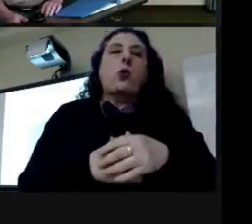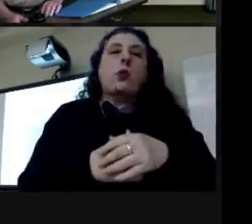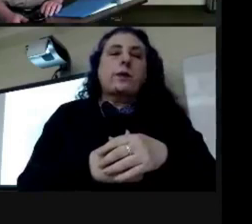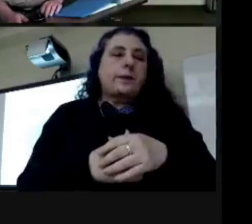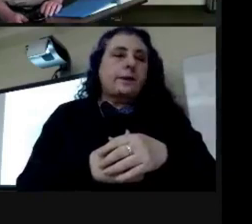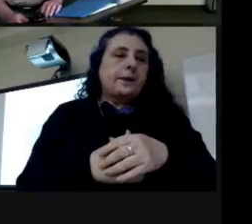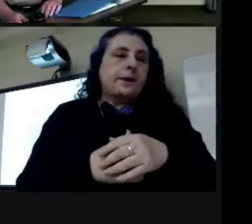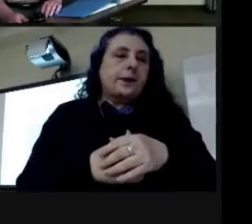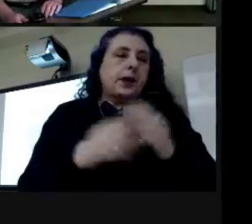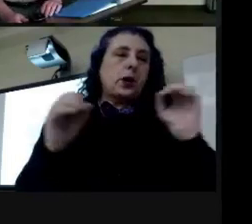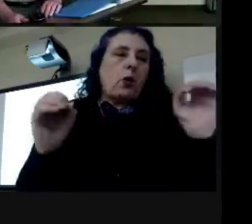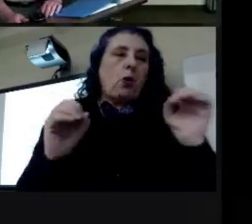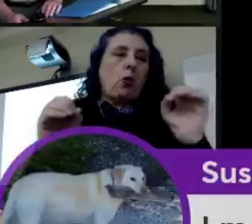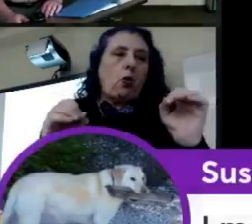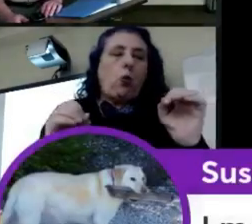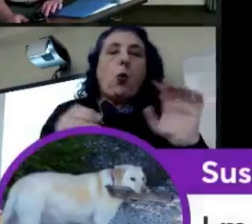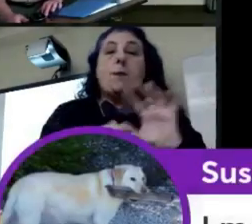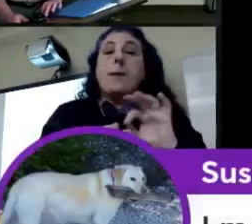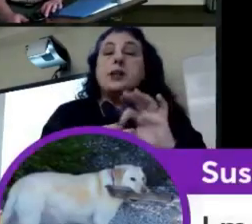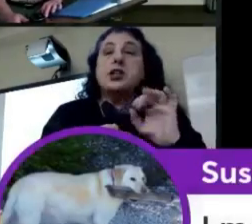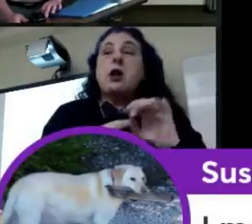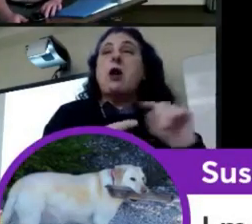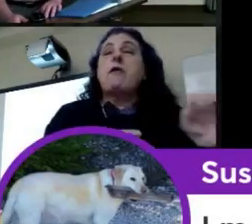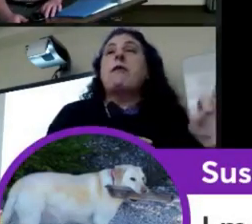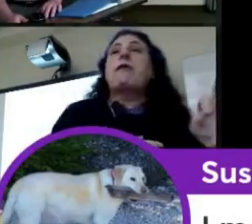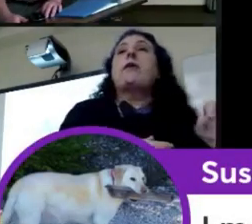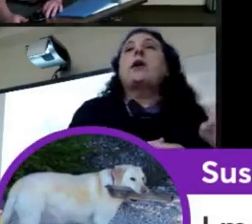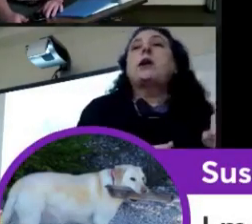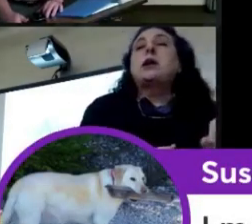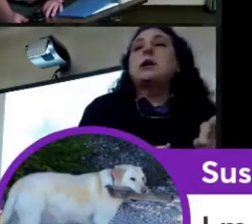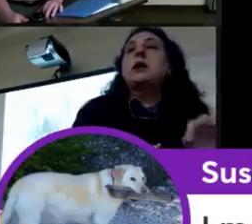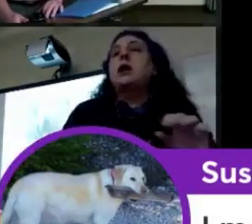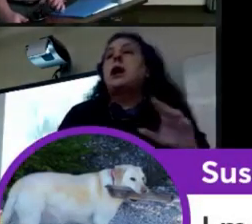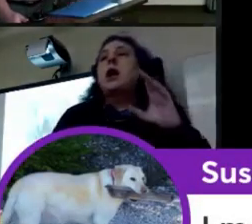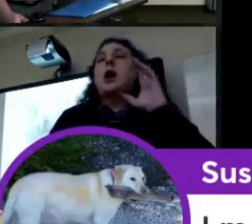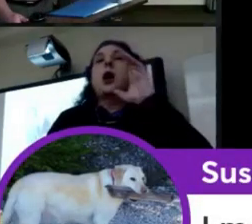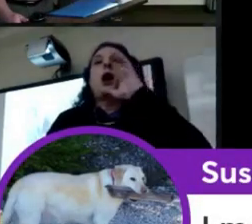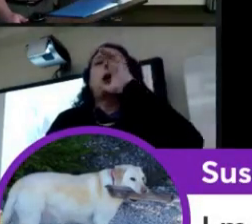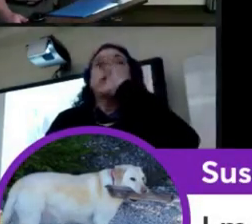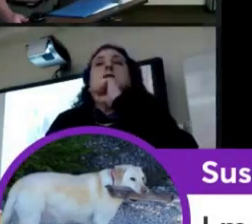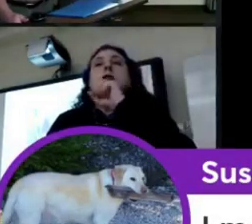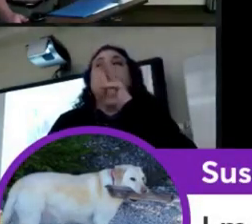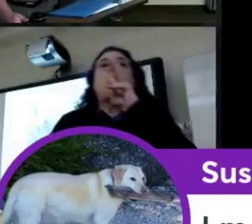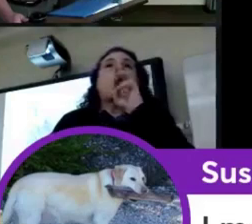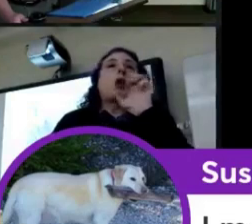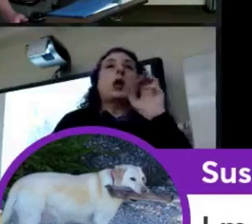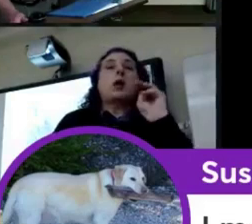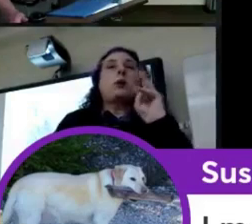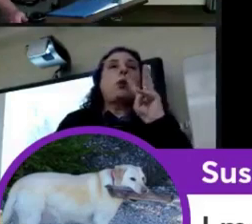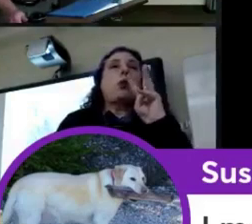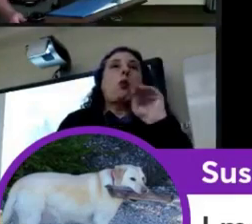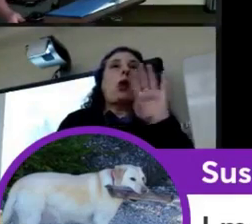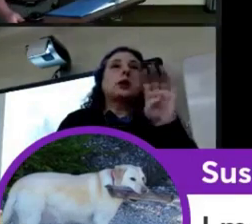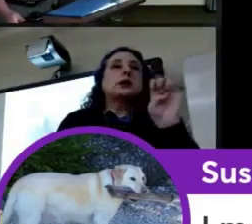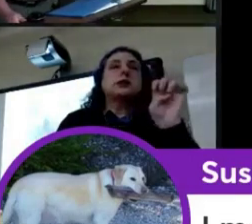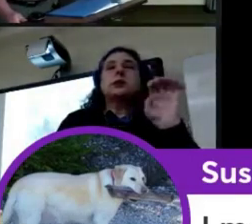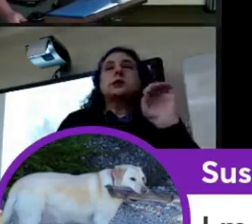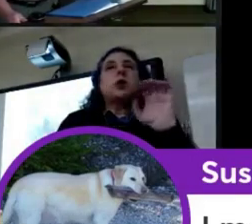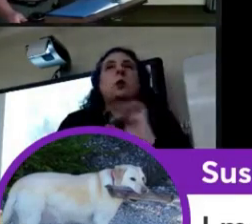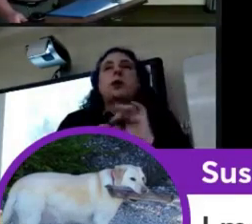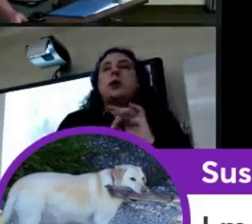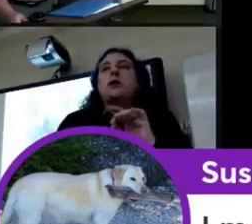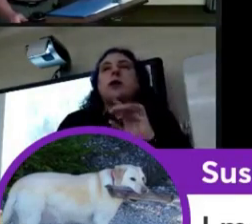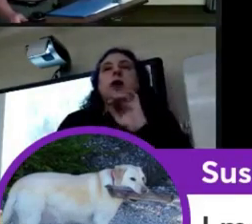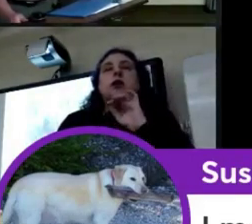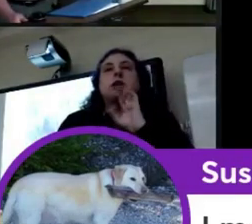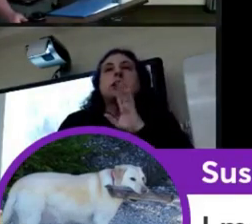there was no mention of any of i assume william wallace probably is who you're talking about there's no mention of him actually